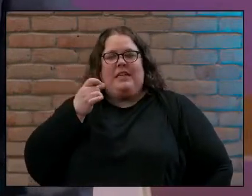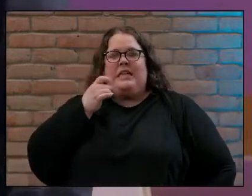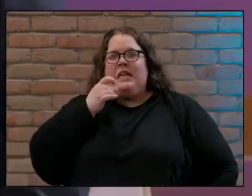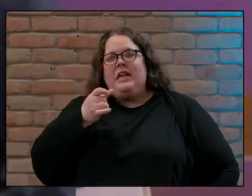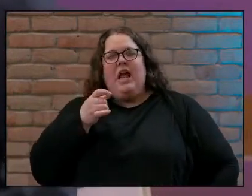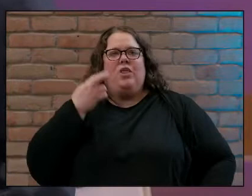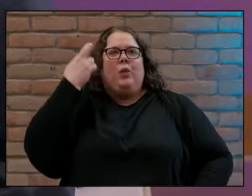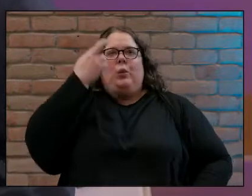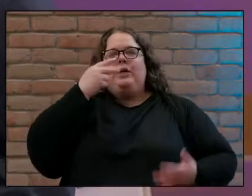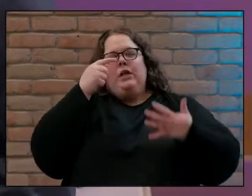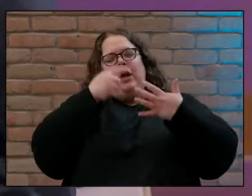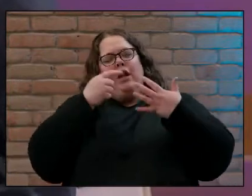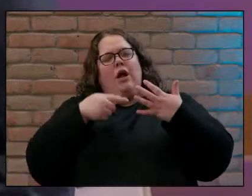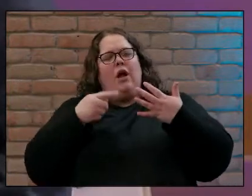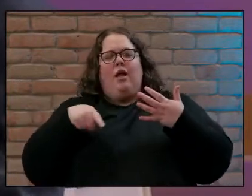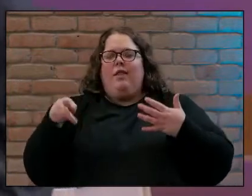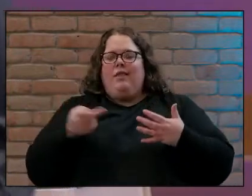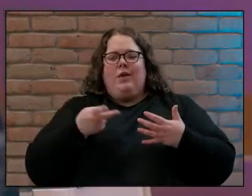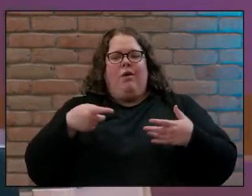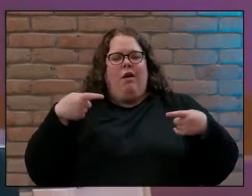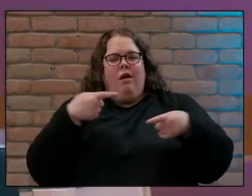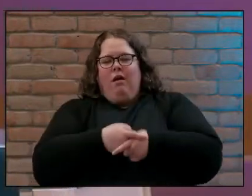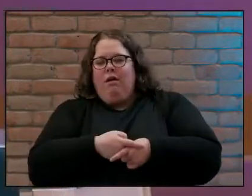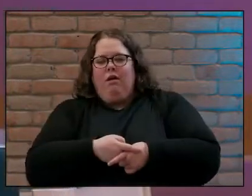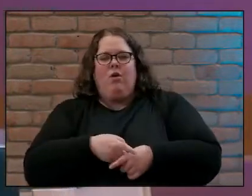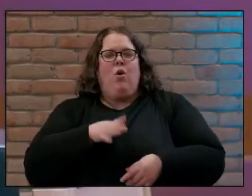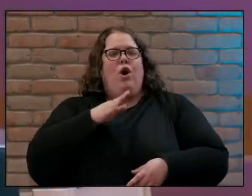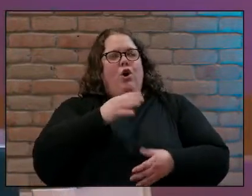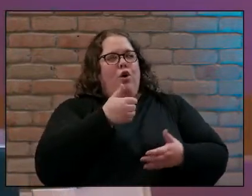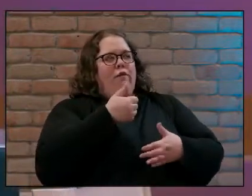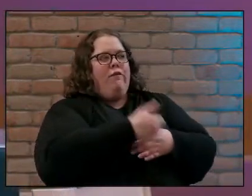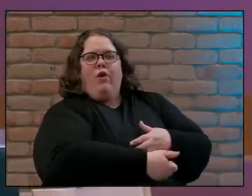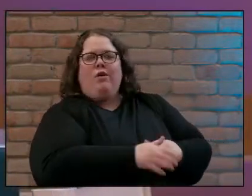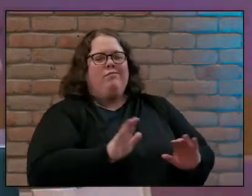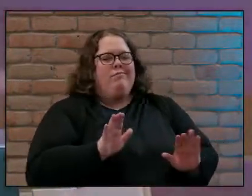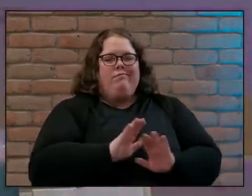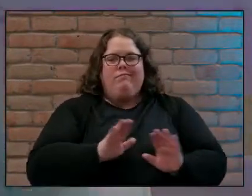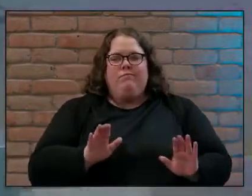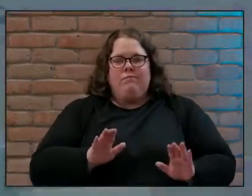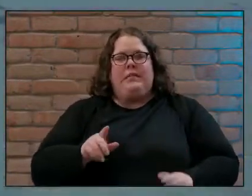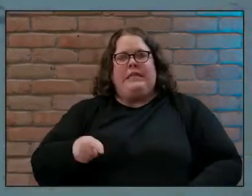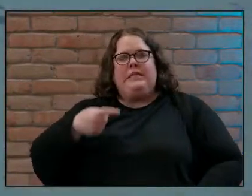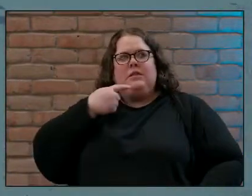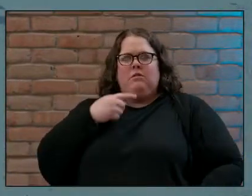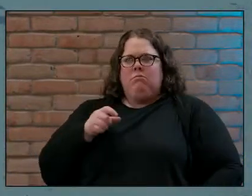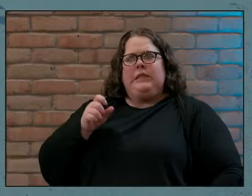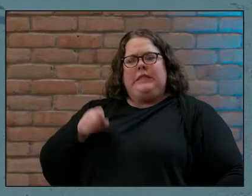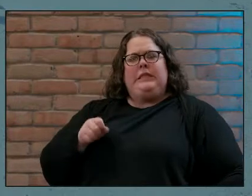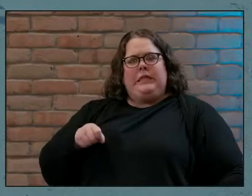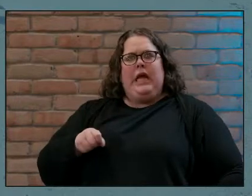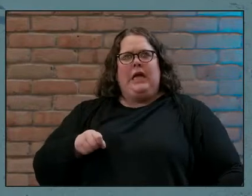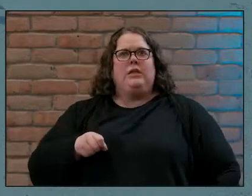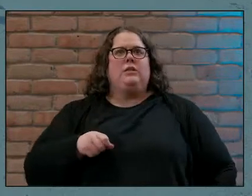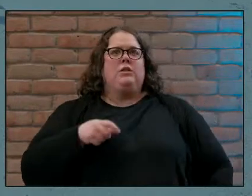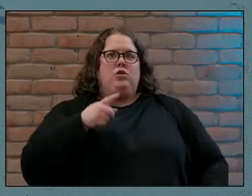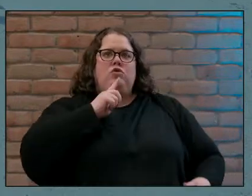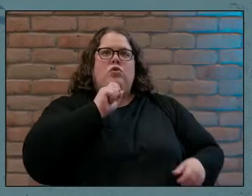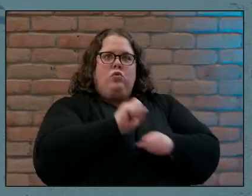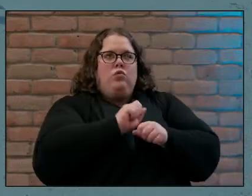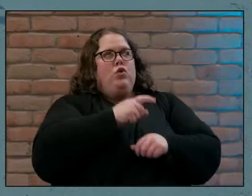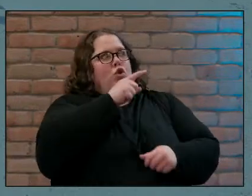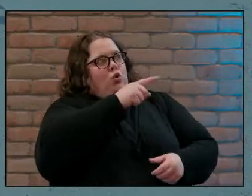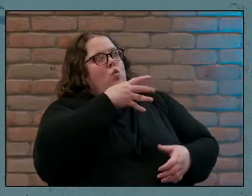failures and her faults it's as if he's saying to her you are yes all of those things that you list a woman a